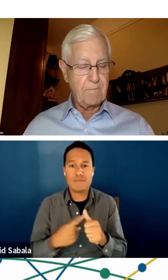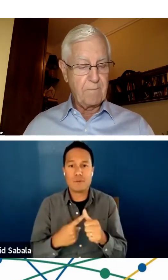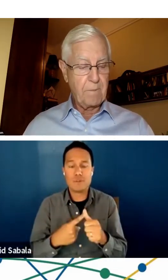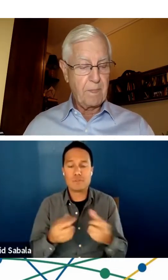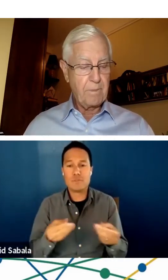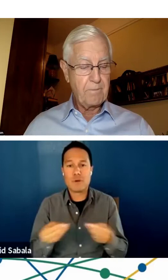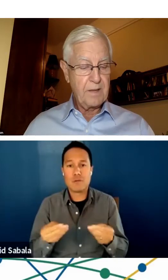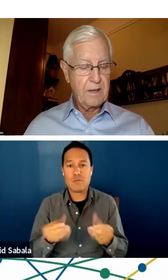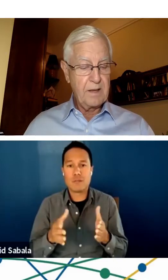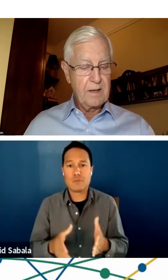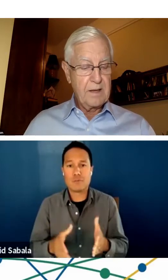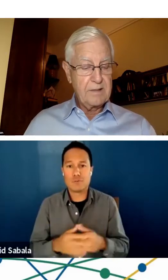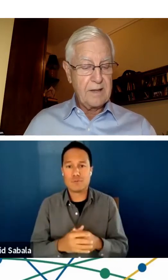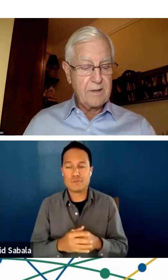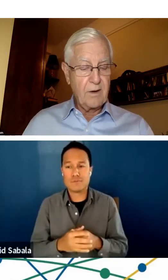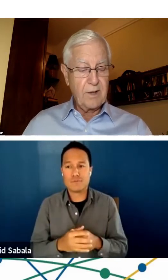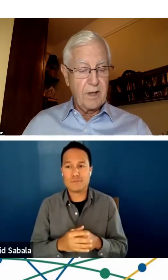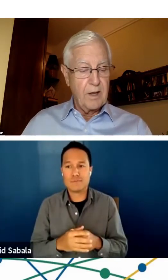this webinar.